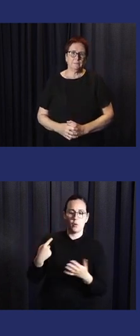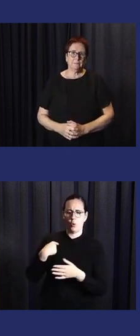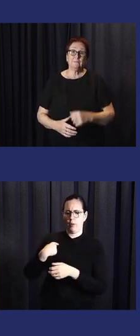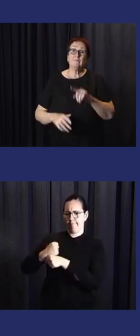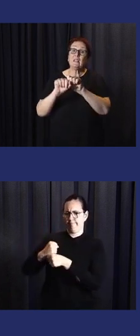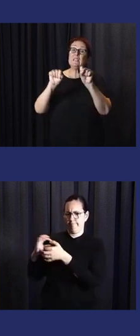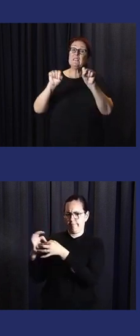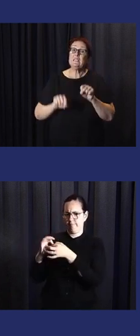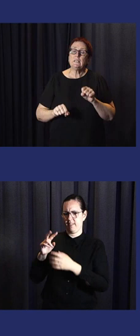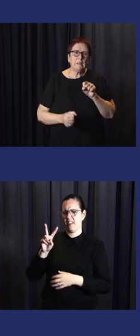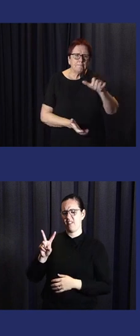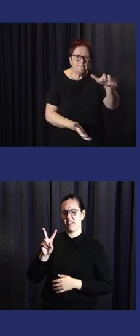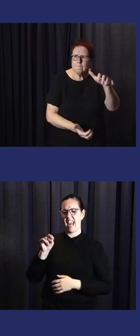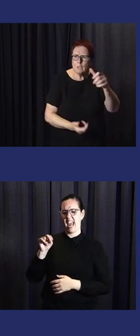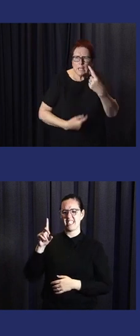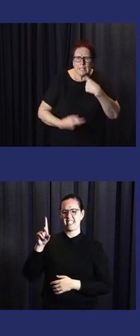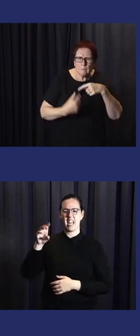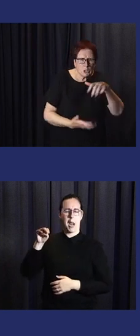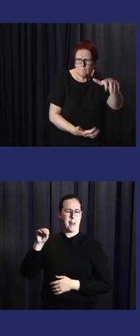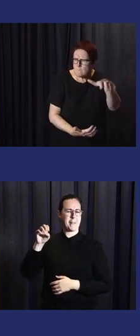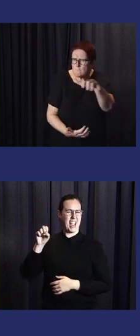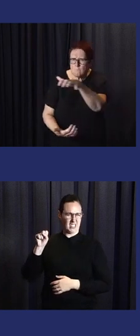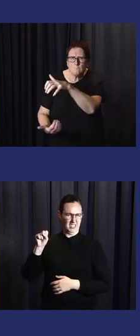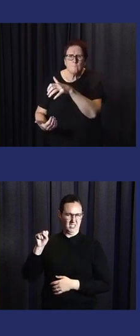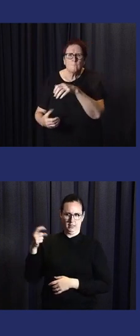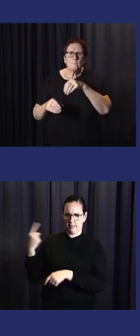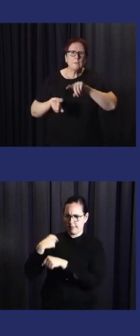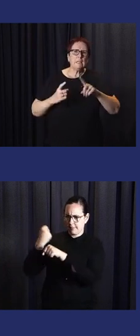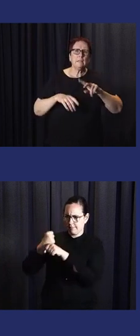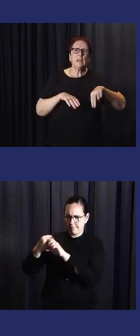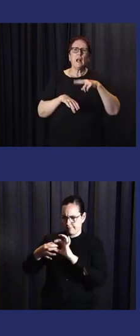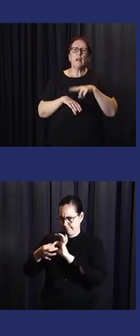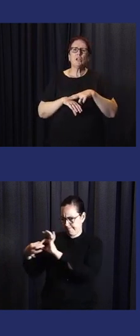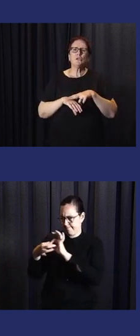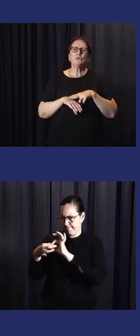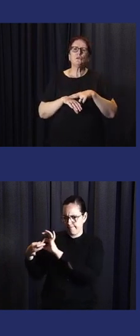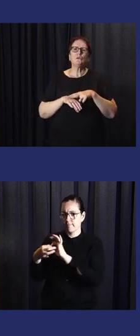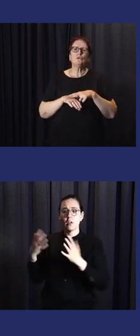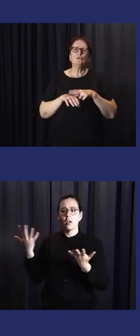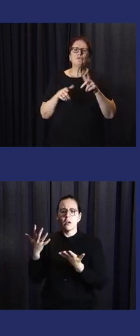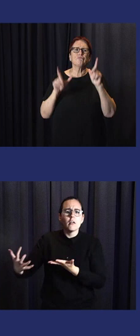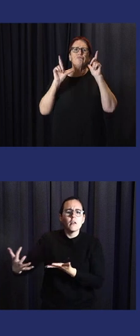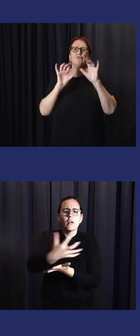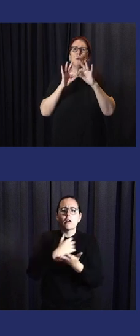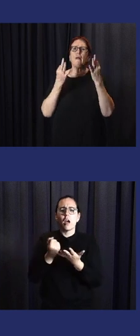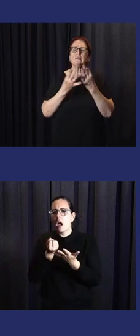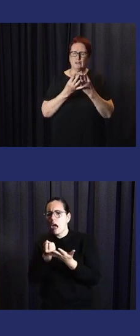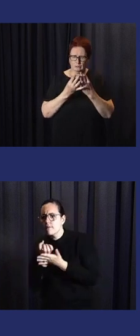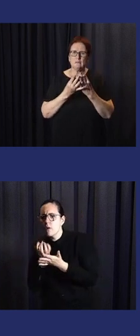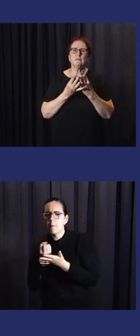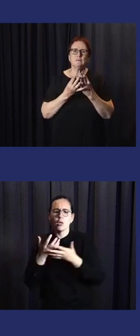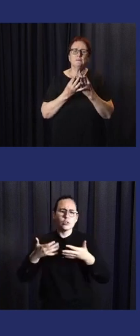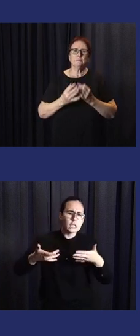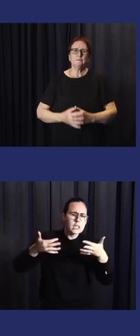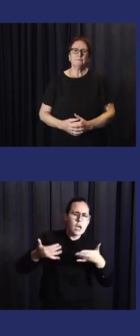VNDMS. And in this system, we collect the information from